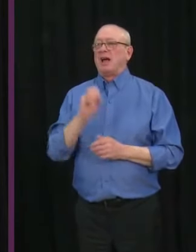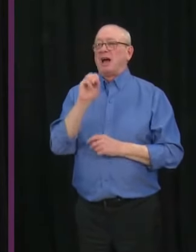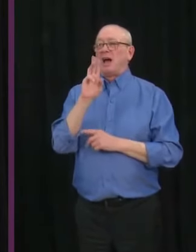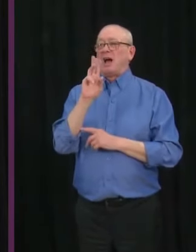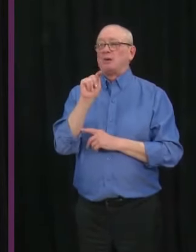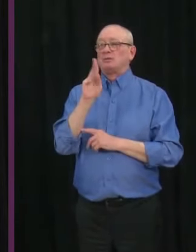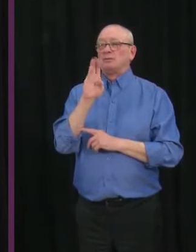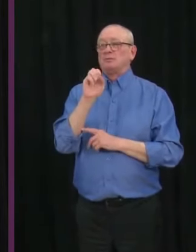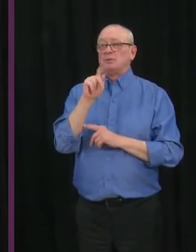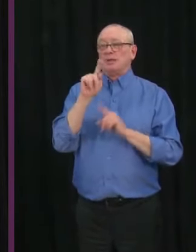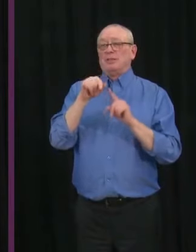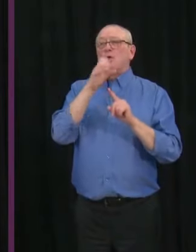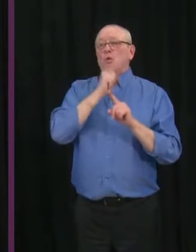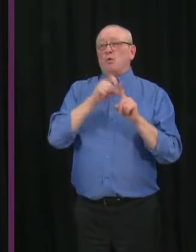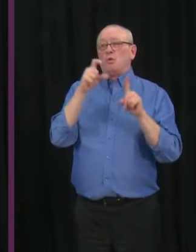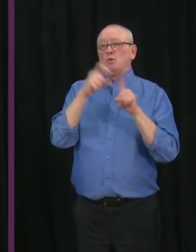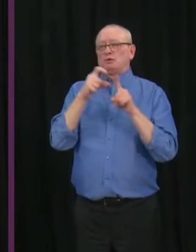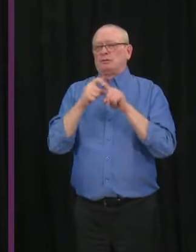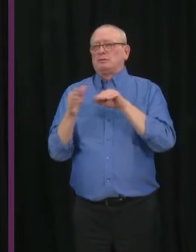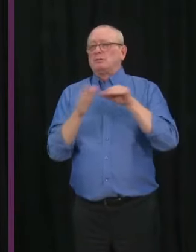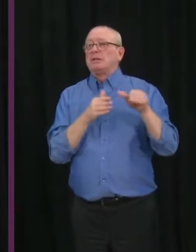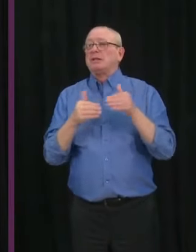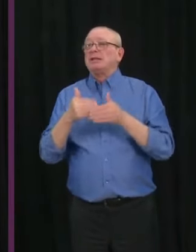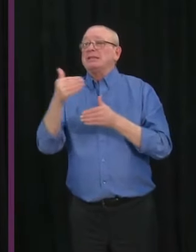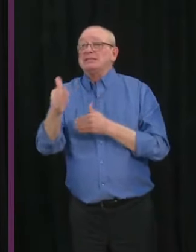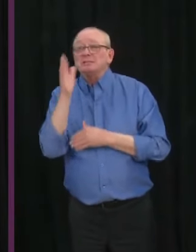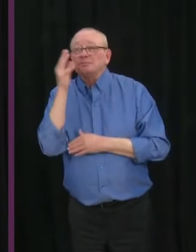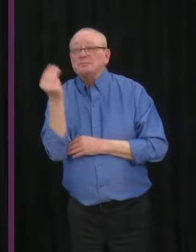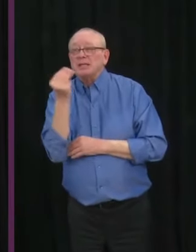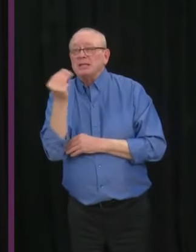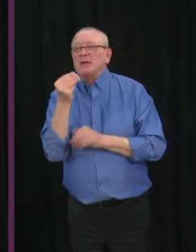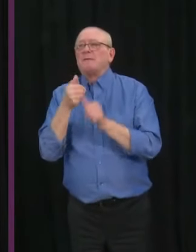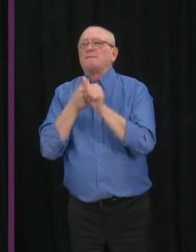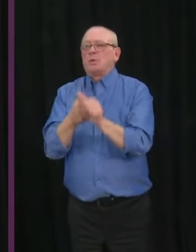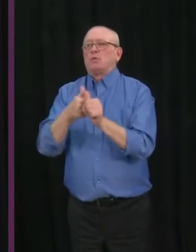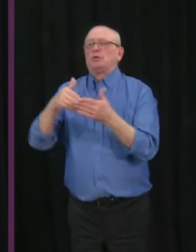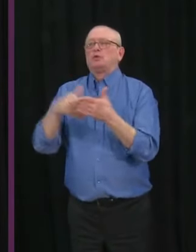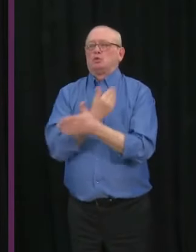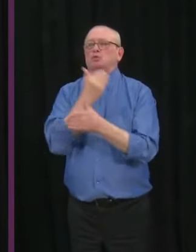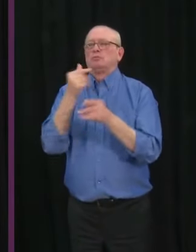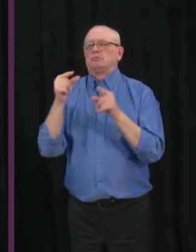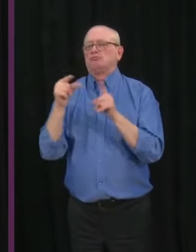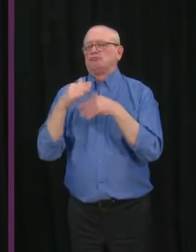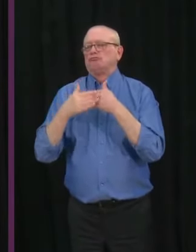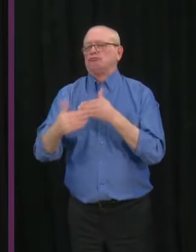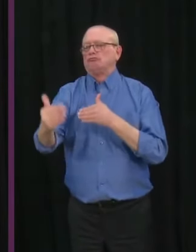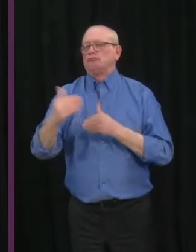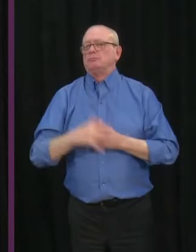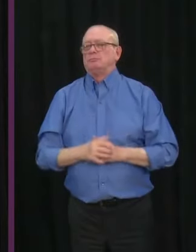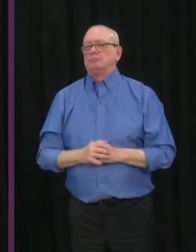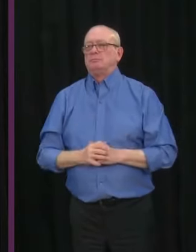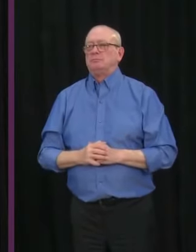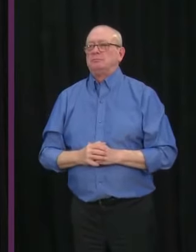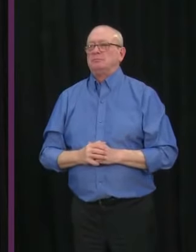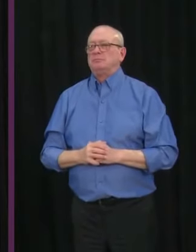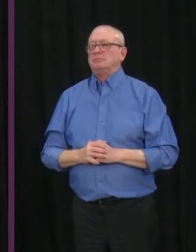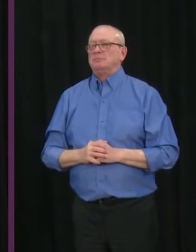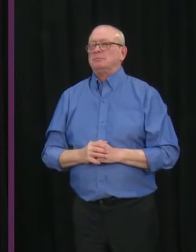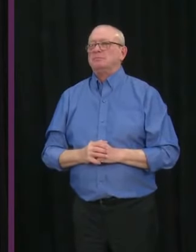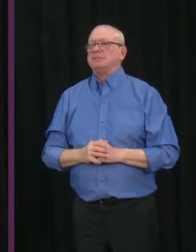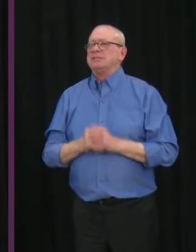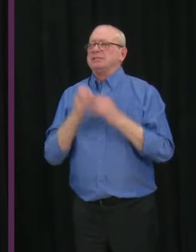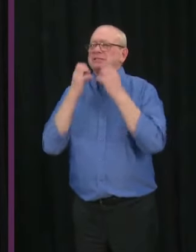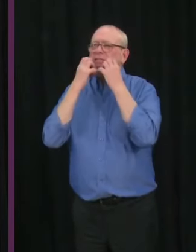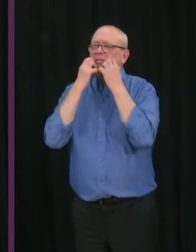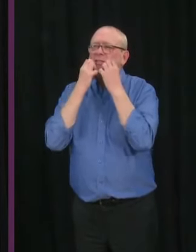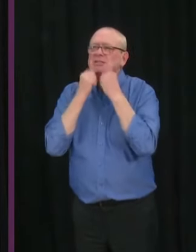and again the change will happen on Monday to the new terminology. Keeping our schools and communities safe is one of the reasons I want to again thank